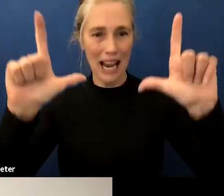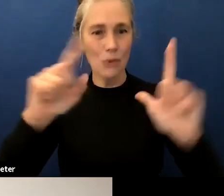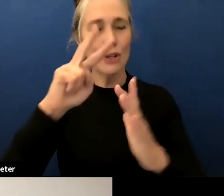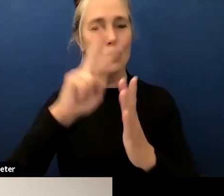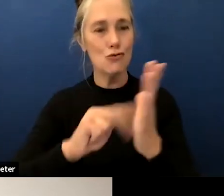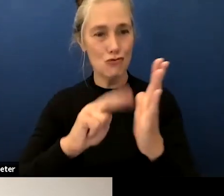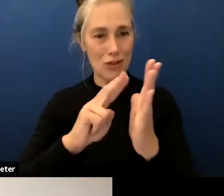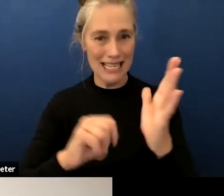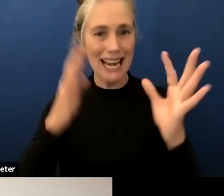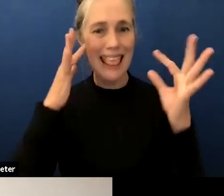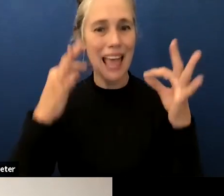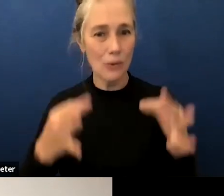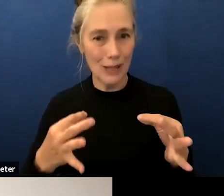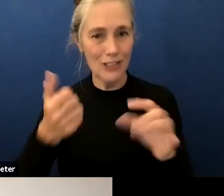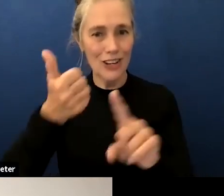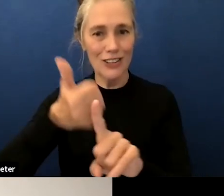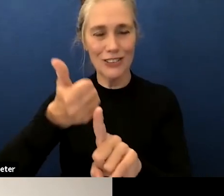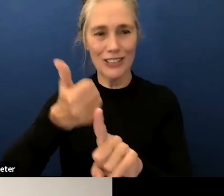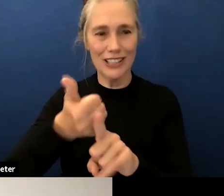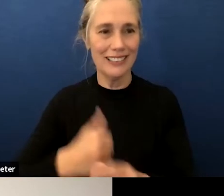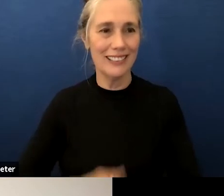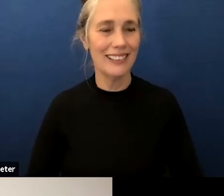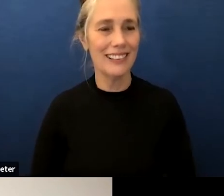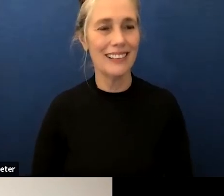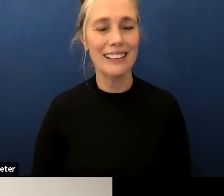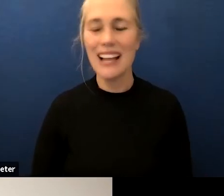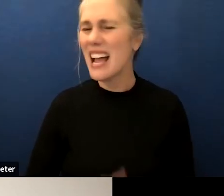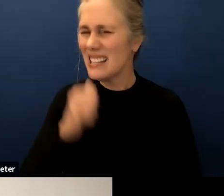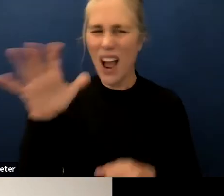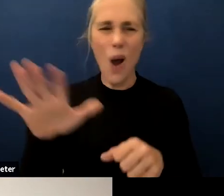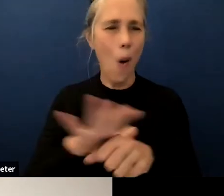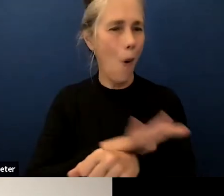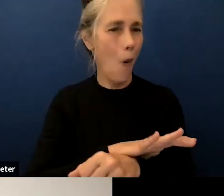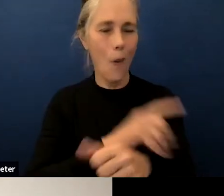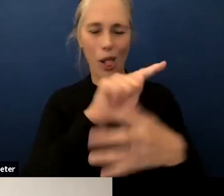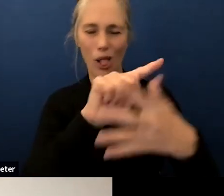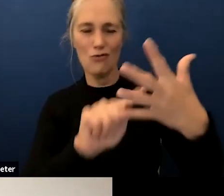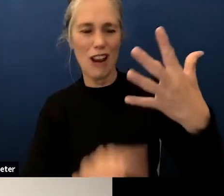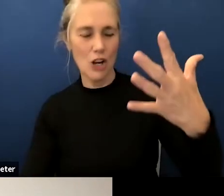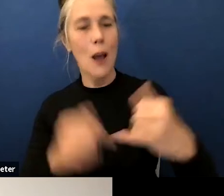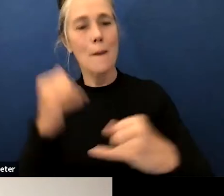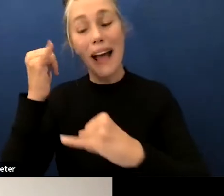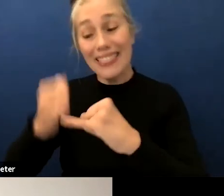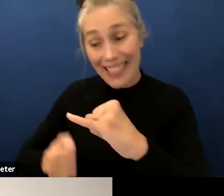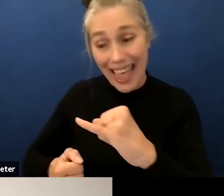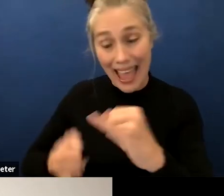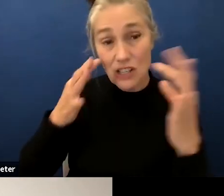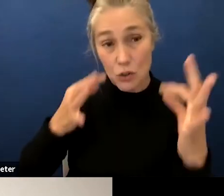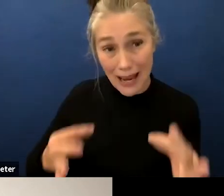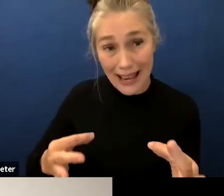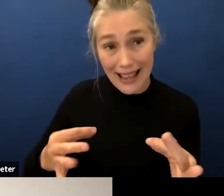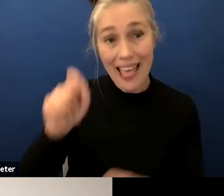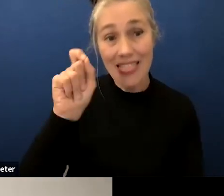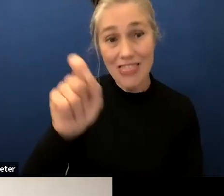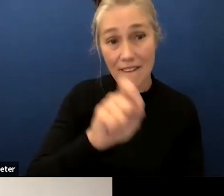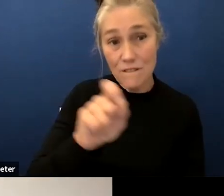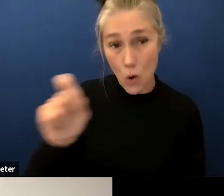the resolution itself and not the whole resolution the ending therefore